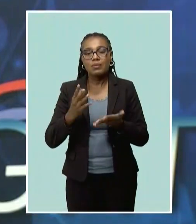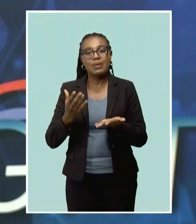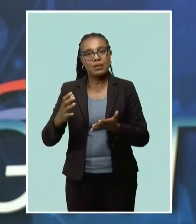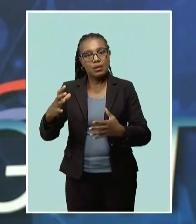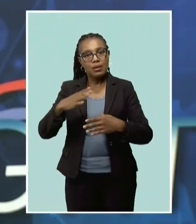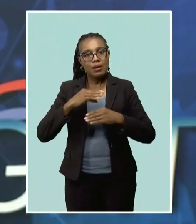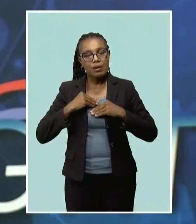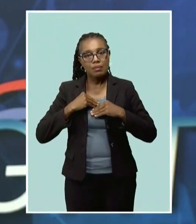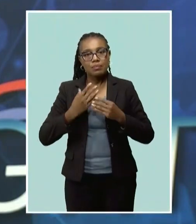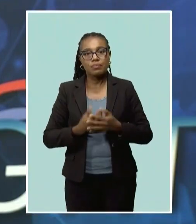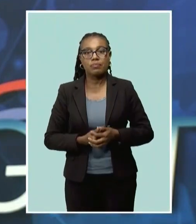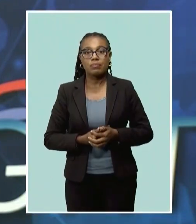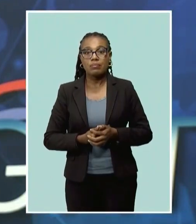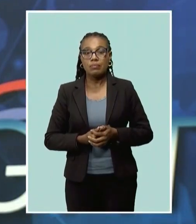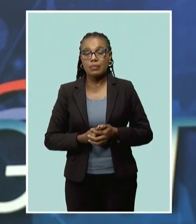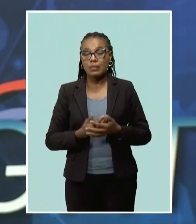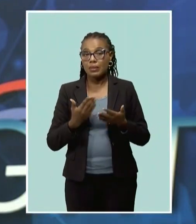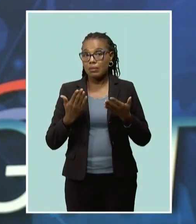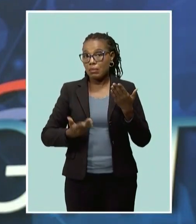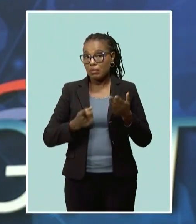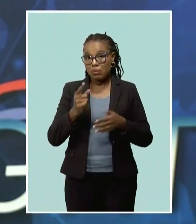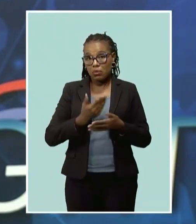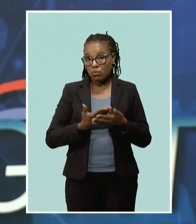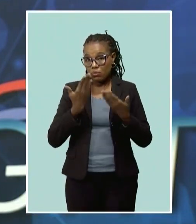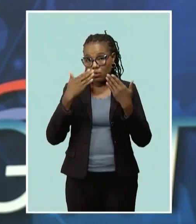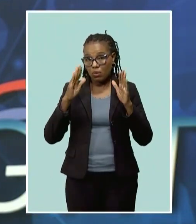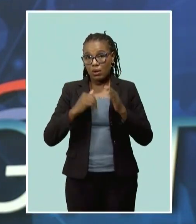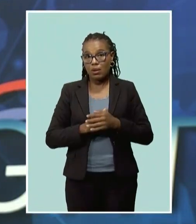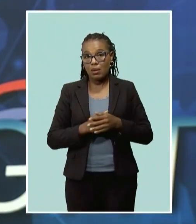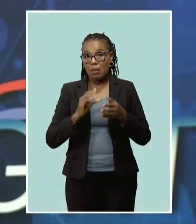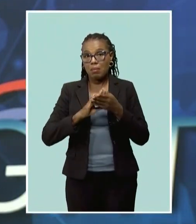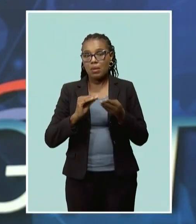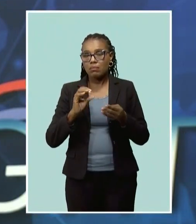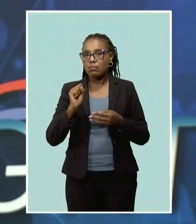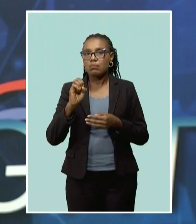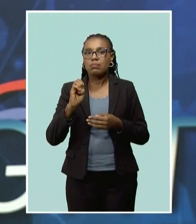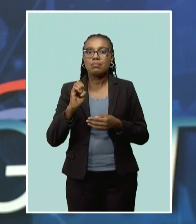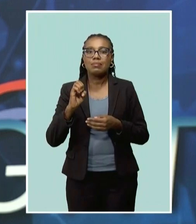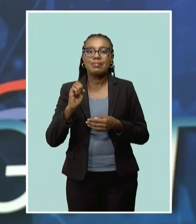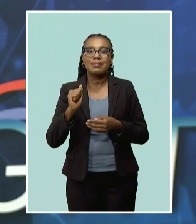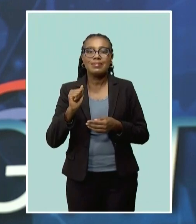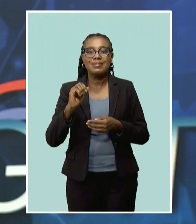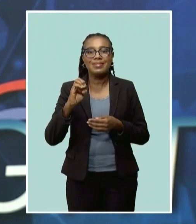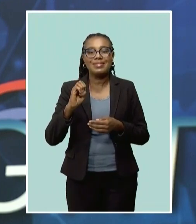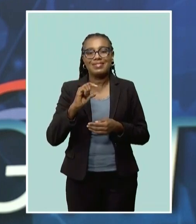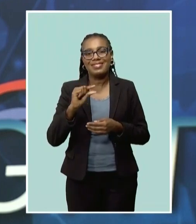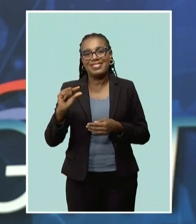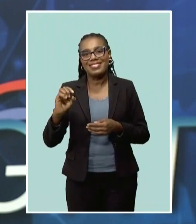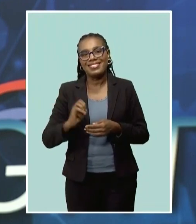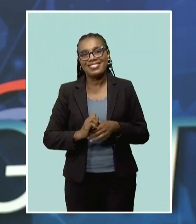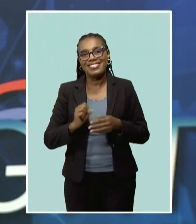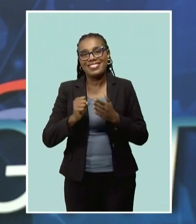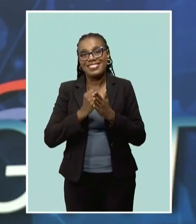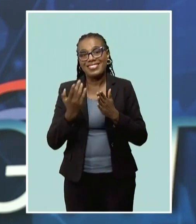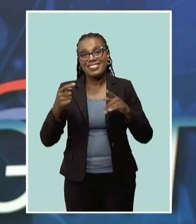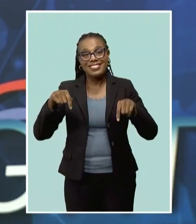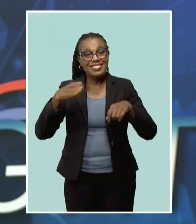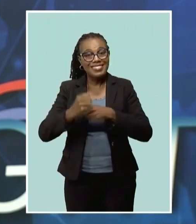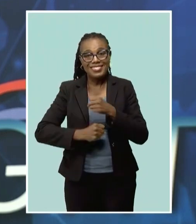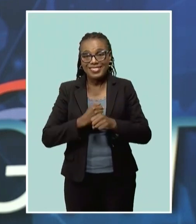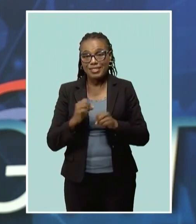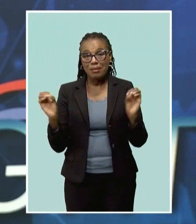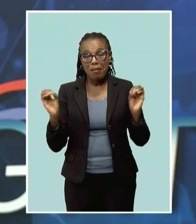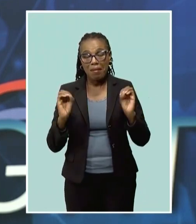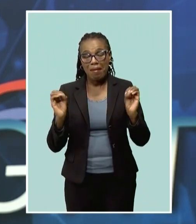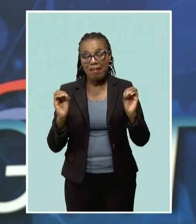Well, some of you may not want to hear this, but no sea egg season this year. That's according to Chief Fisheries Officer Dr. Shelley Ann